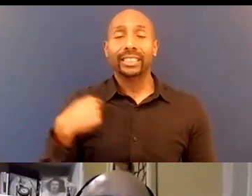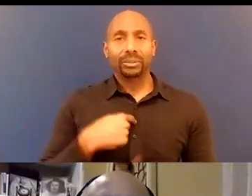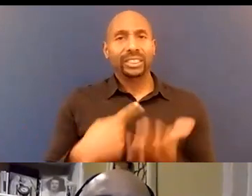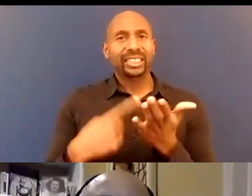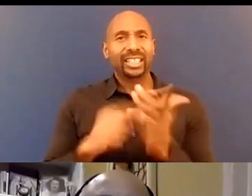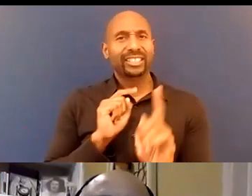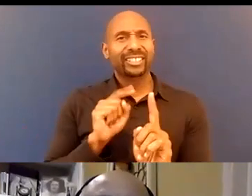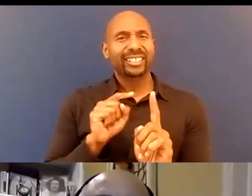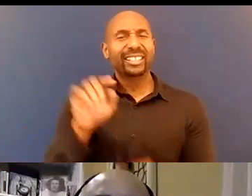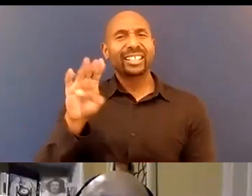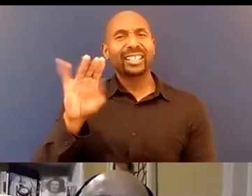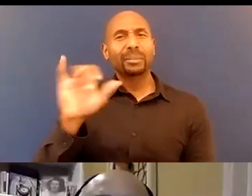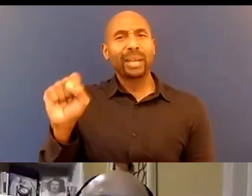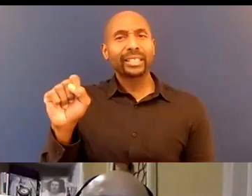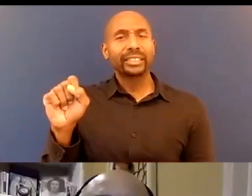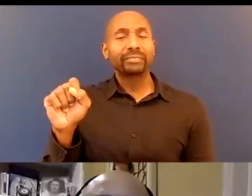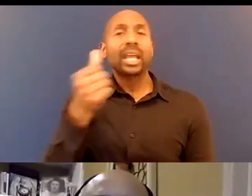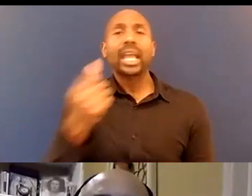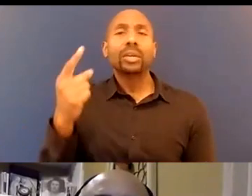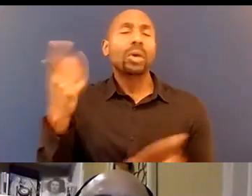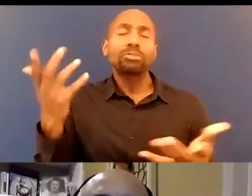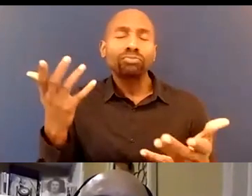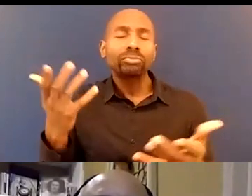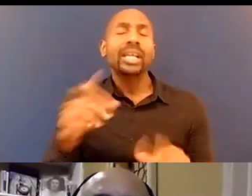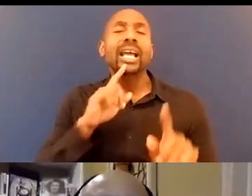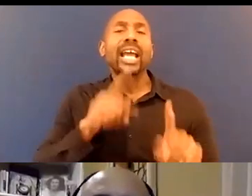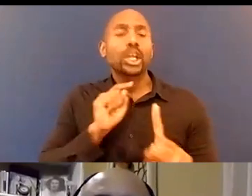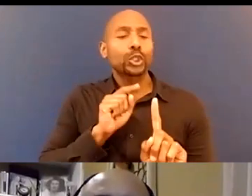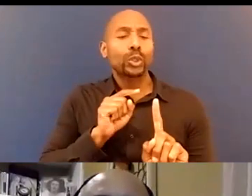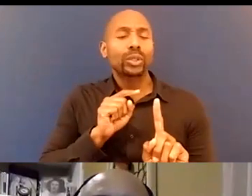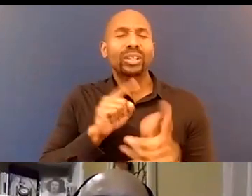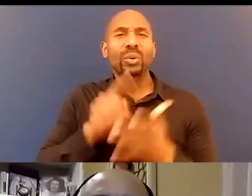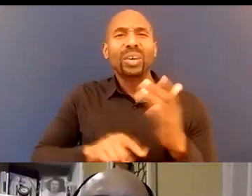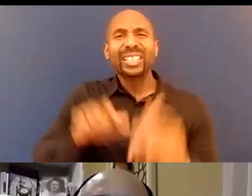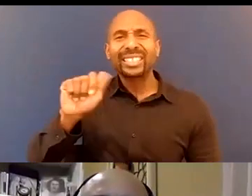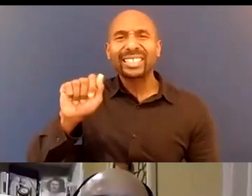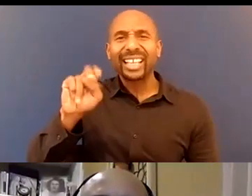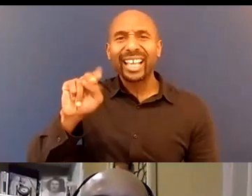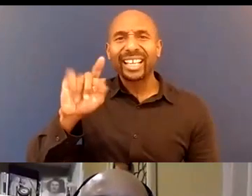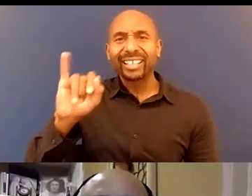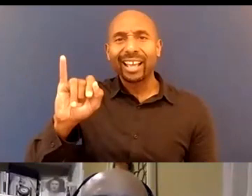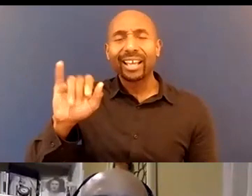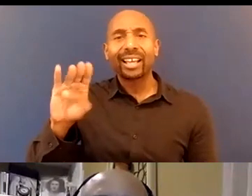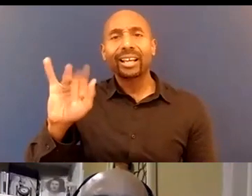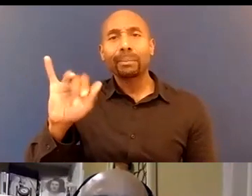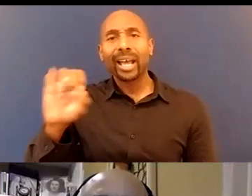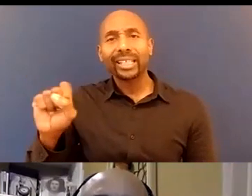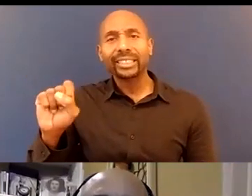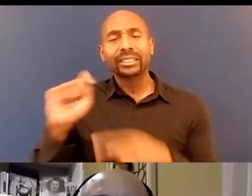someone answer specifically what is anti-bias training?